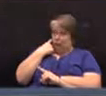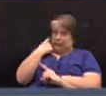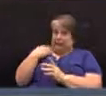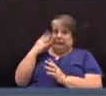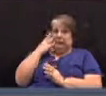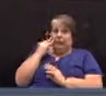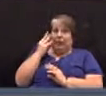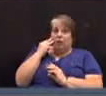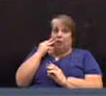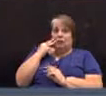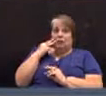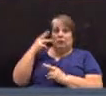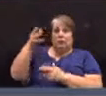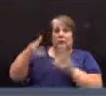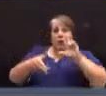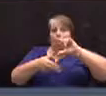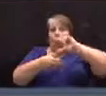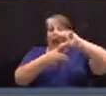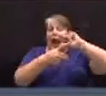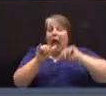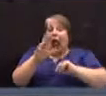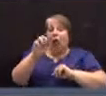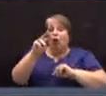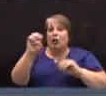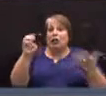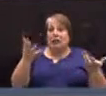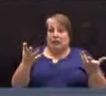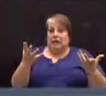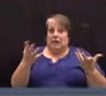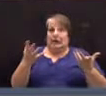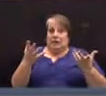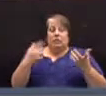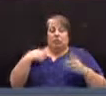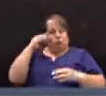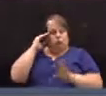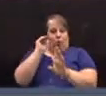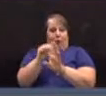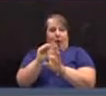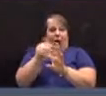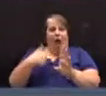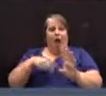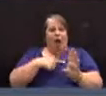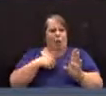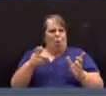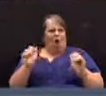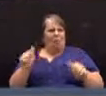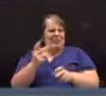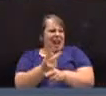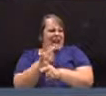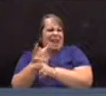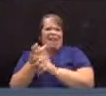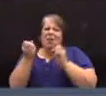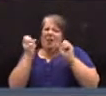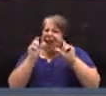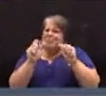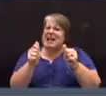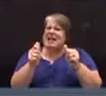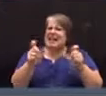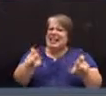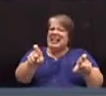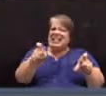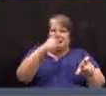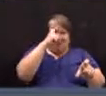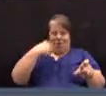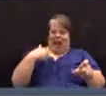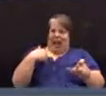experience of Hurricane Irene, Tropical Storm Irene, to remind us that we were able to take care of immediate needs because we